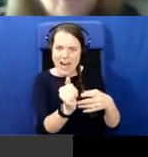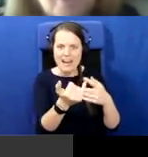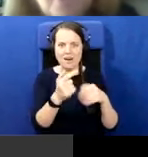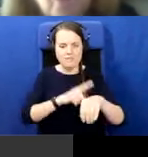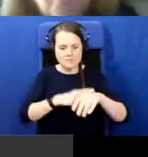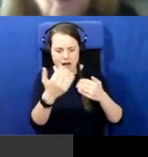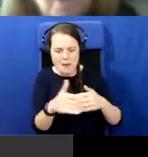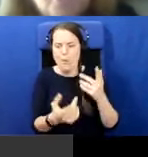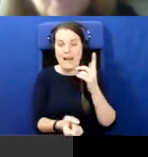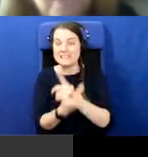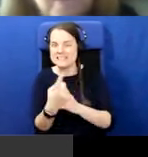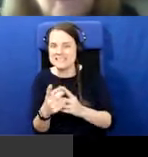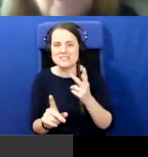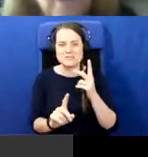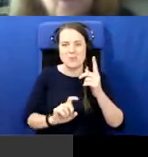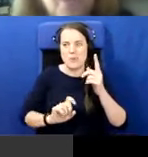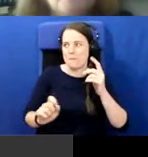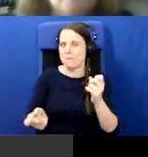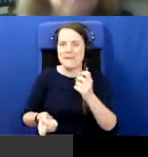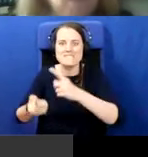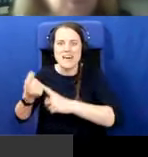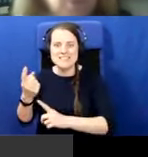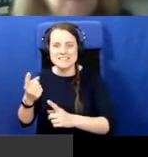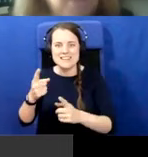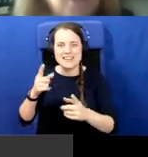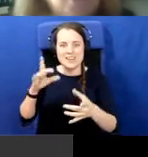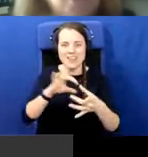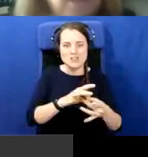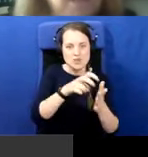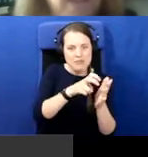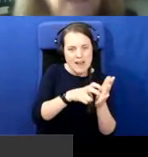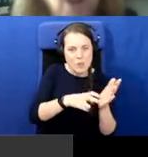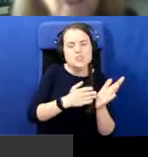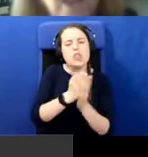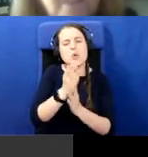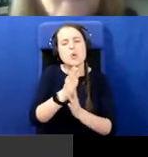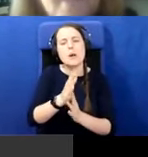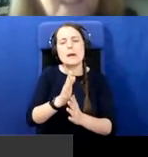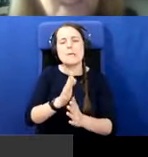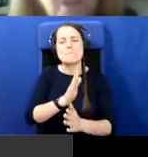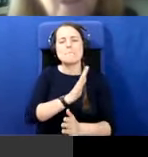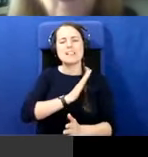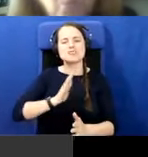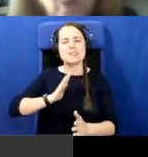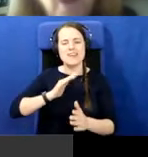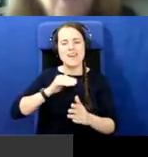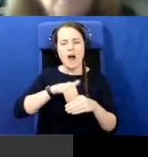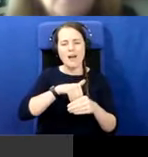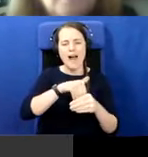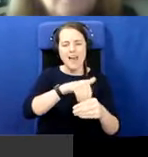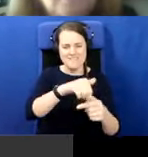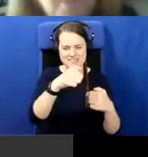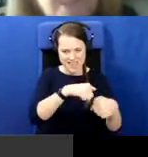a hundred years ago, going through the, the records in, in the, in the military, uh, archives here, where